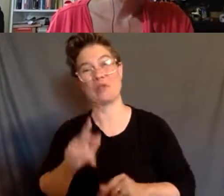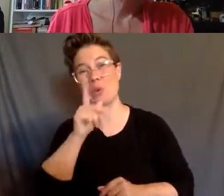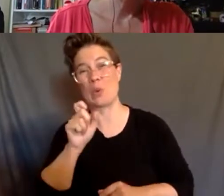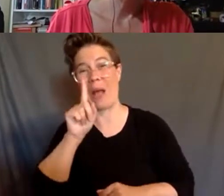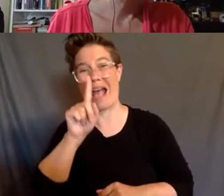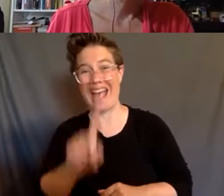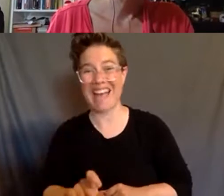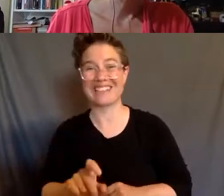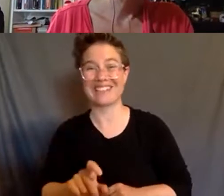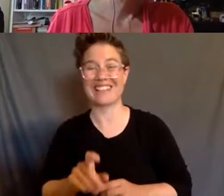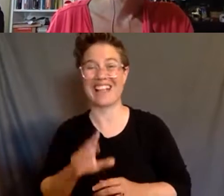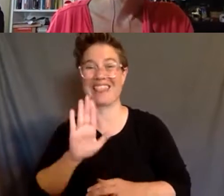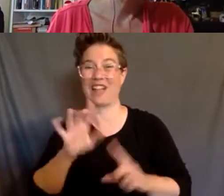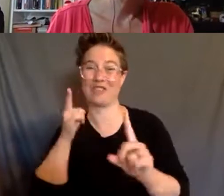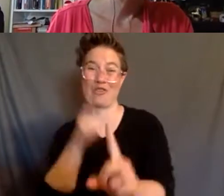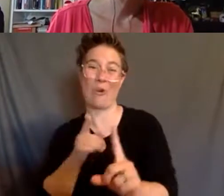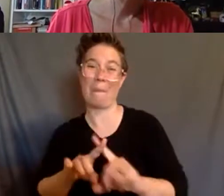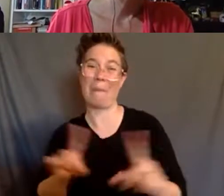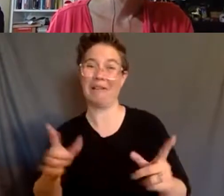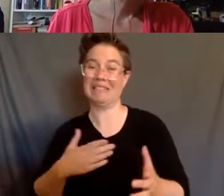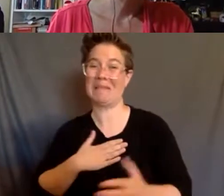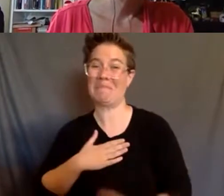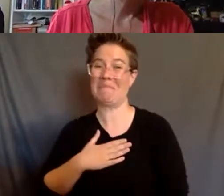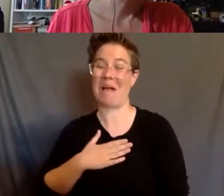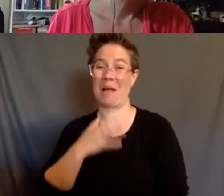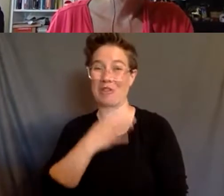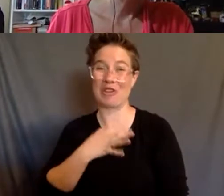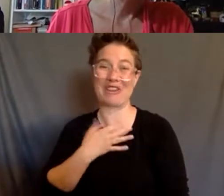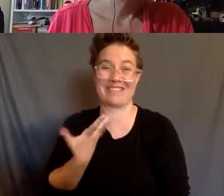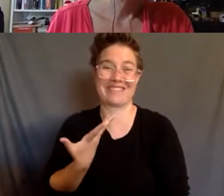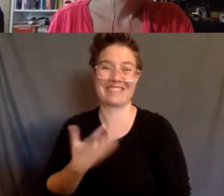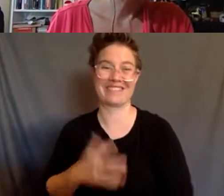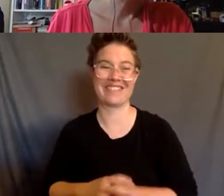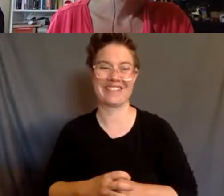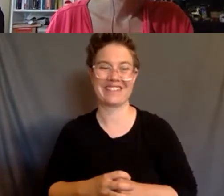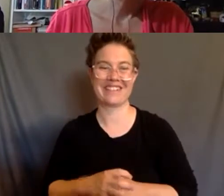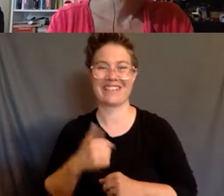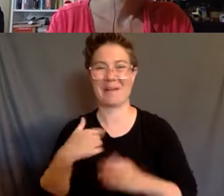how you've come across that dilemma and that question. And, um, yeah.